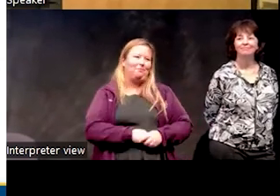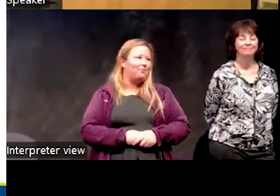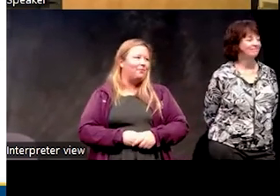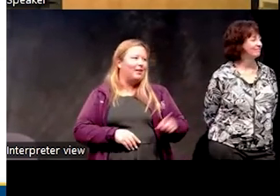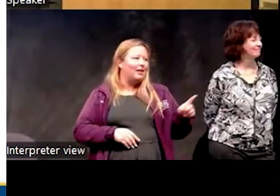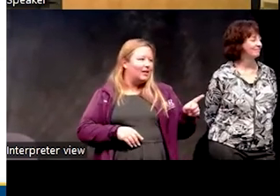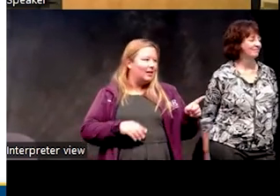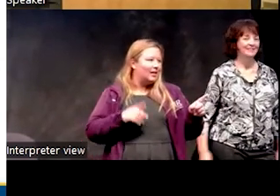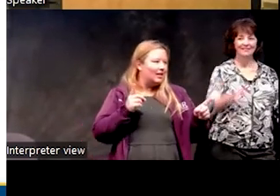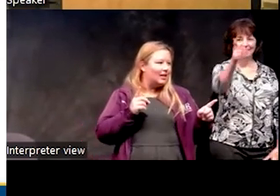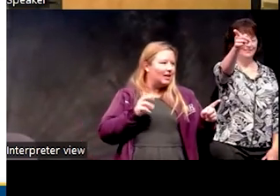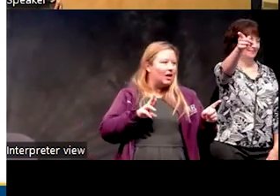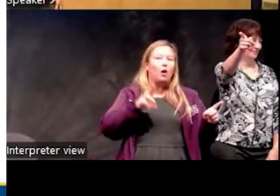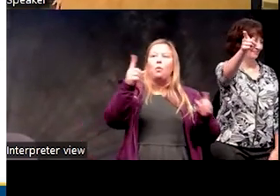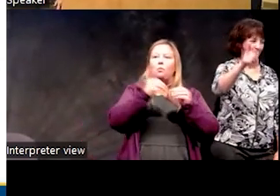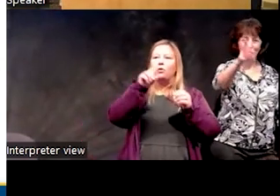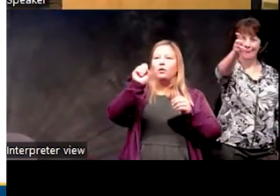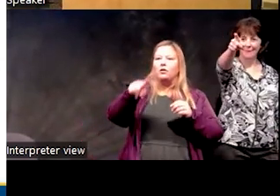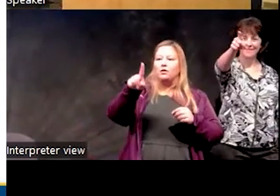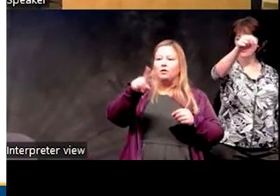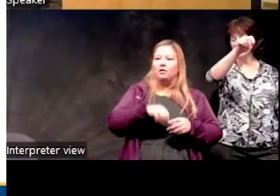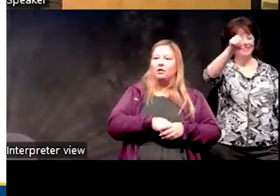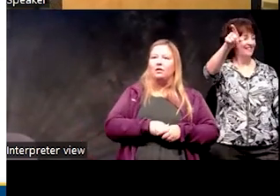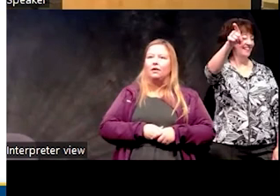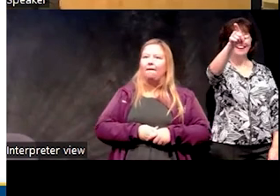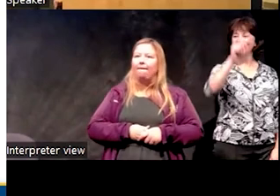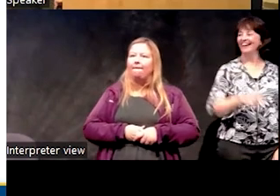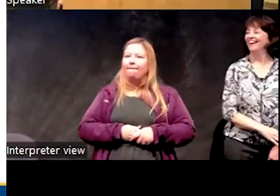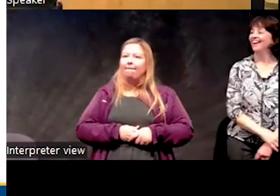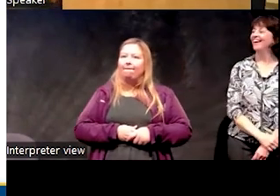Oh, the one's in. Yep, right there. Question.